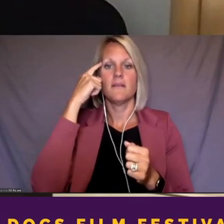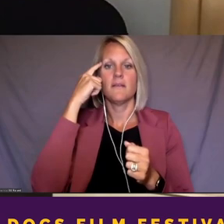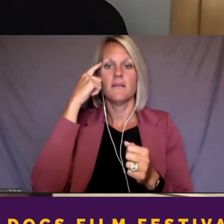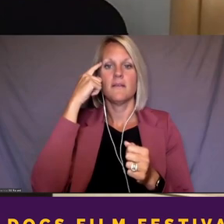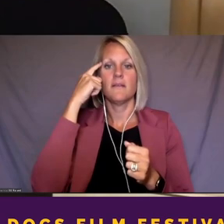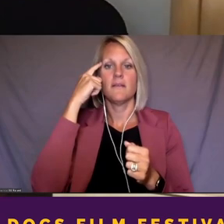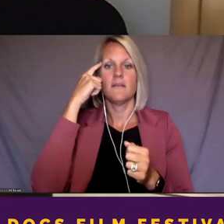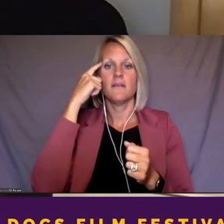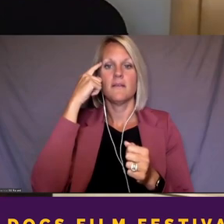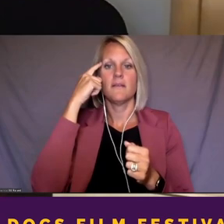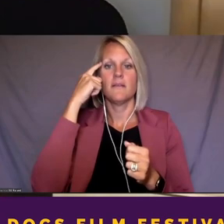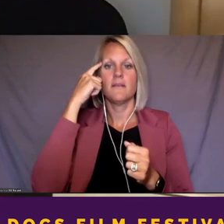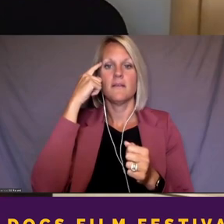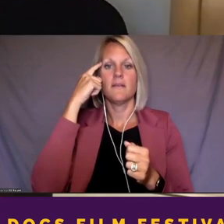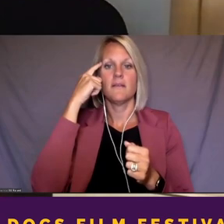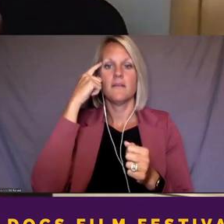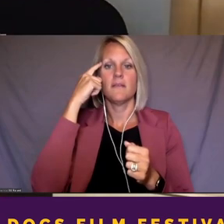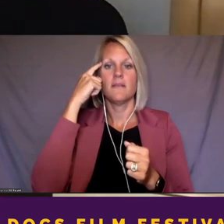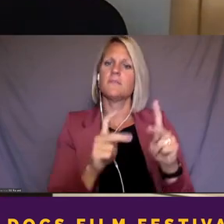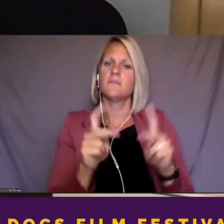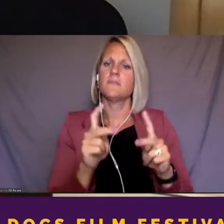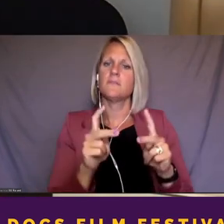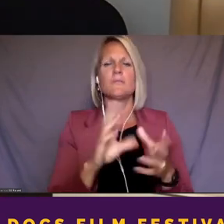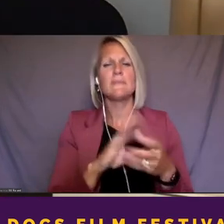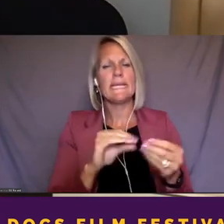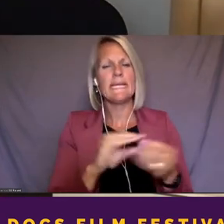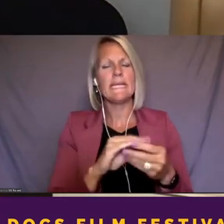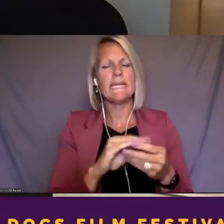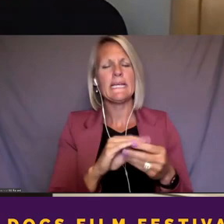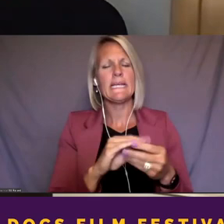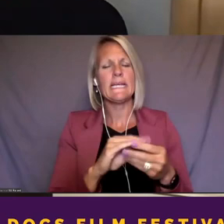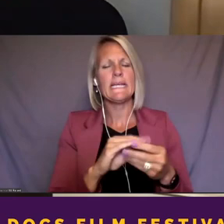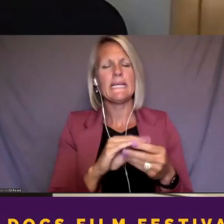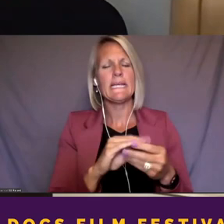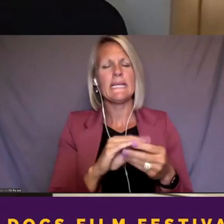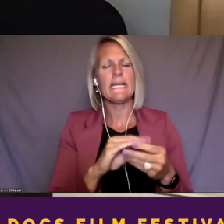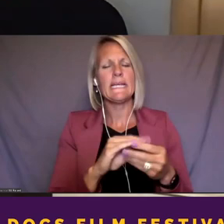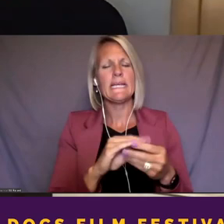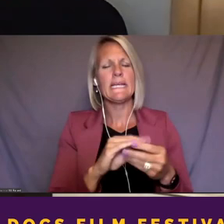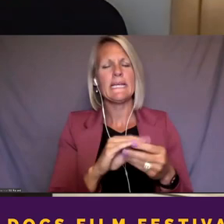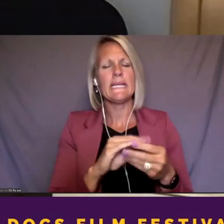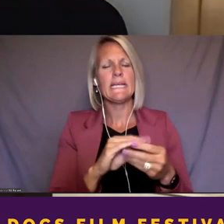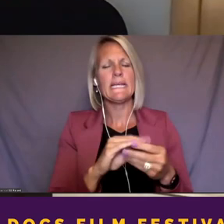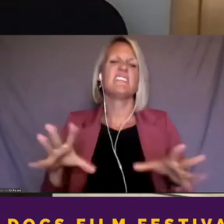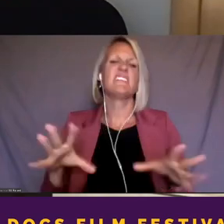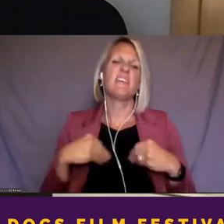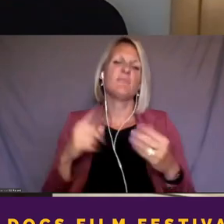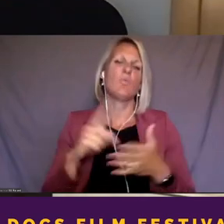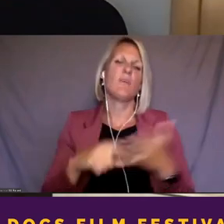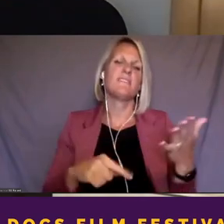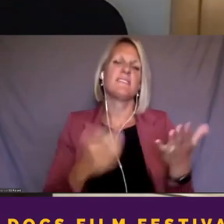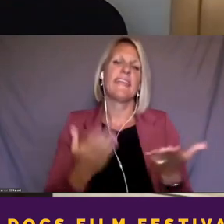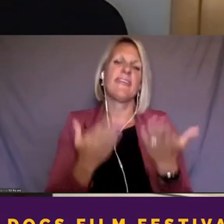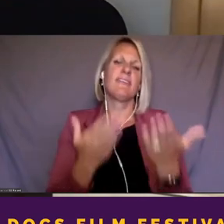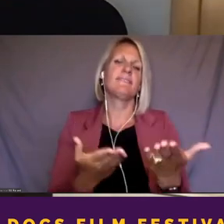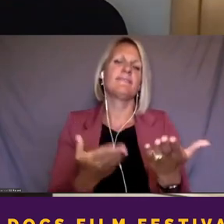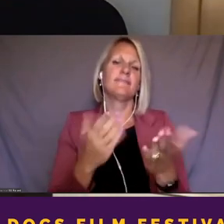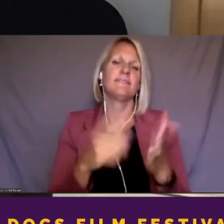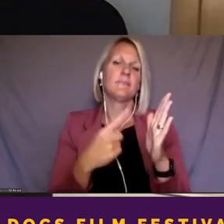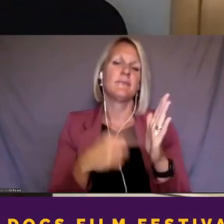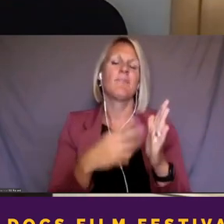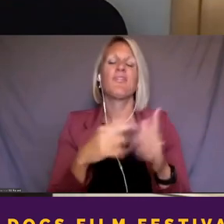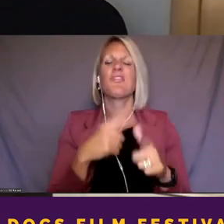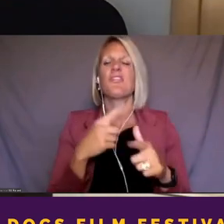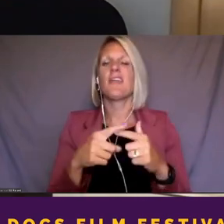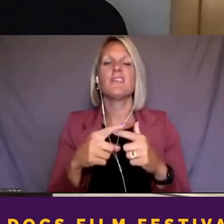Um, I'd rather not push too hard as I just sort of accept what is, what is given in some places and then just try to get the information